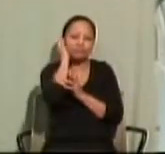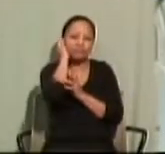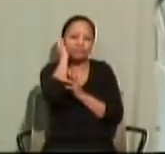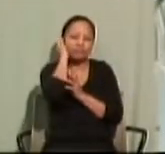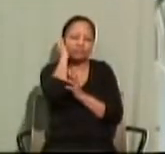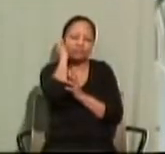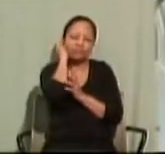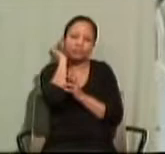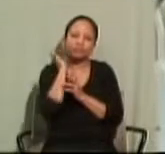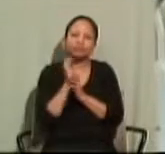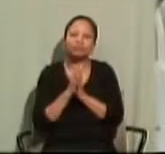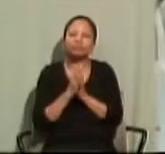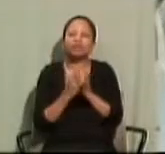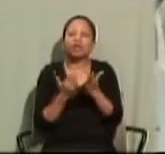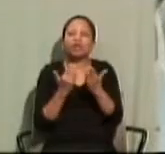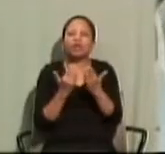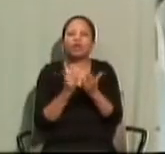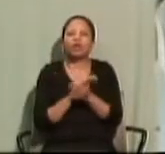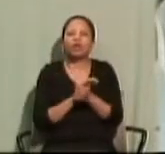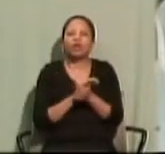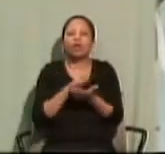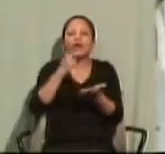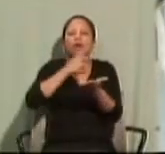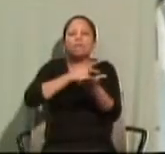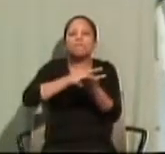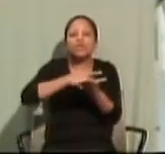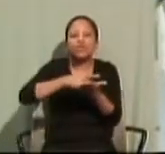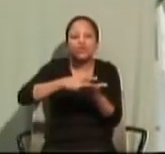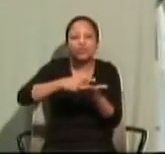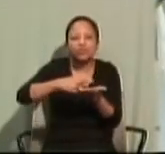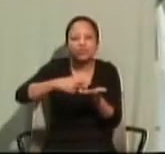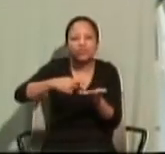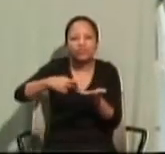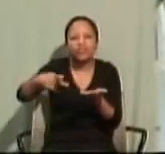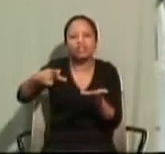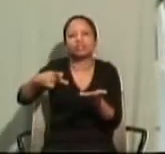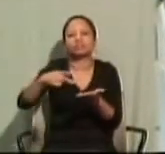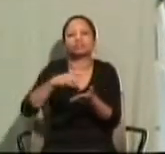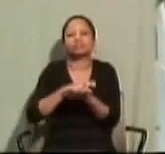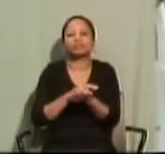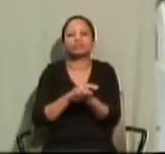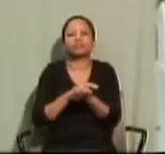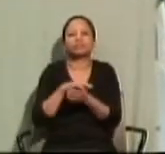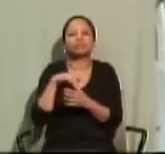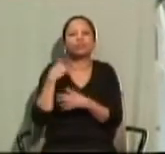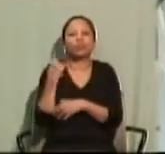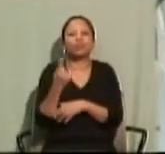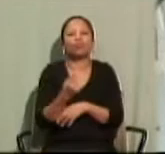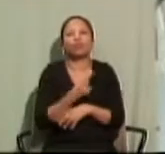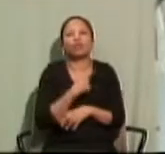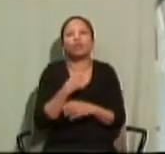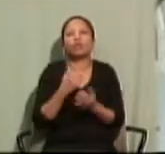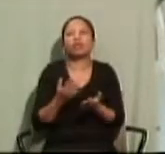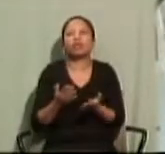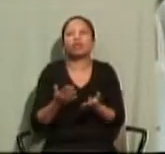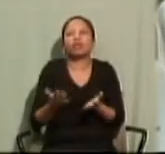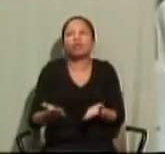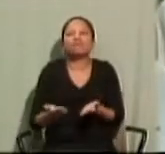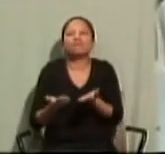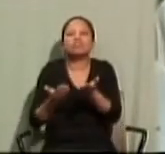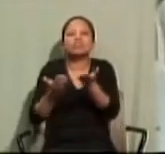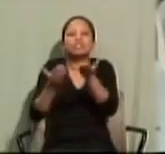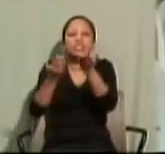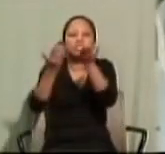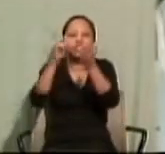We have, like Jesus, to be presented to the Lord. And